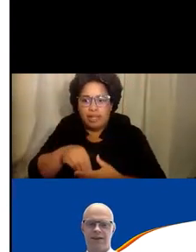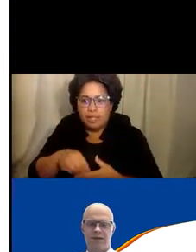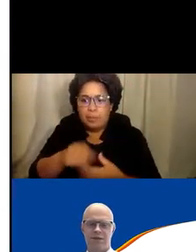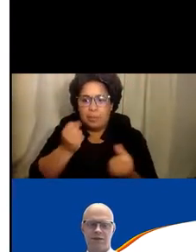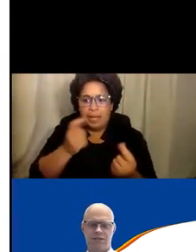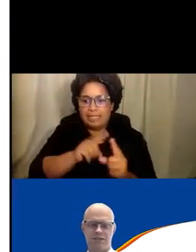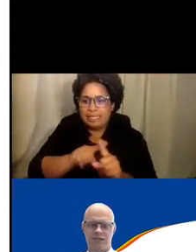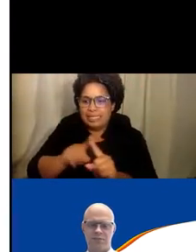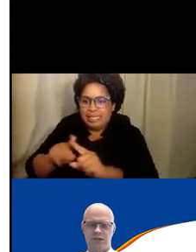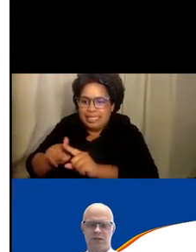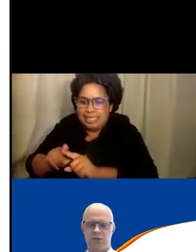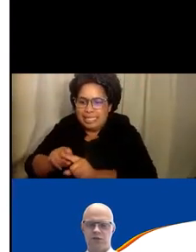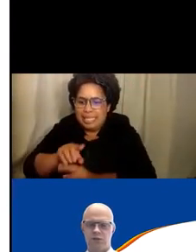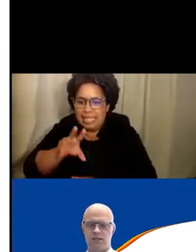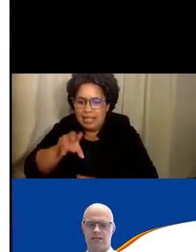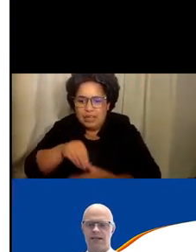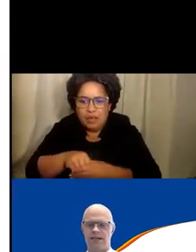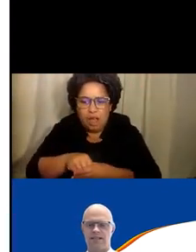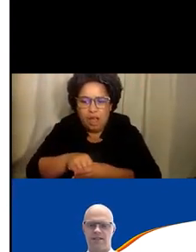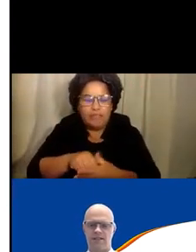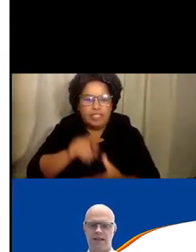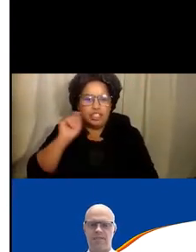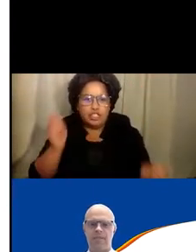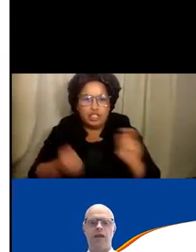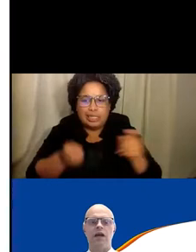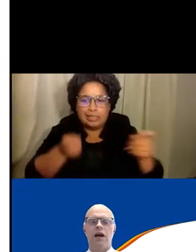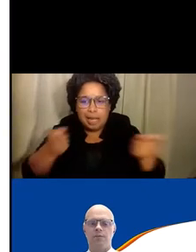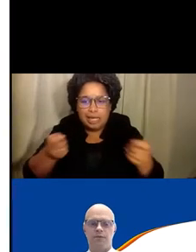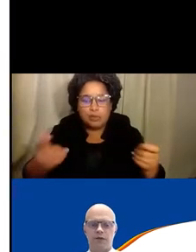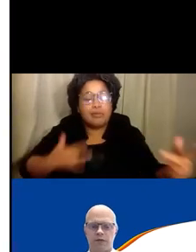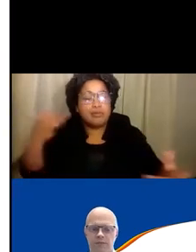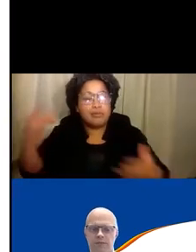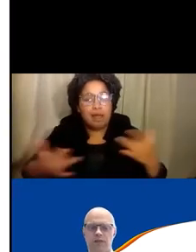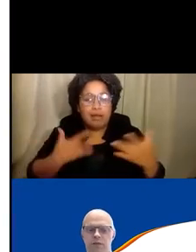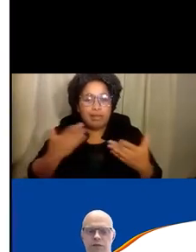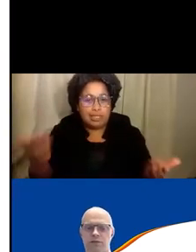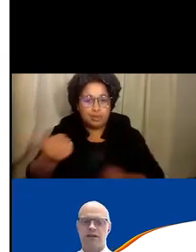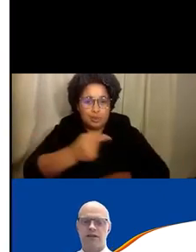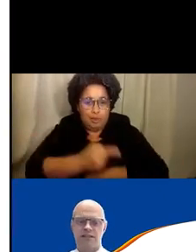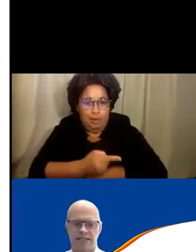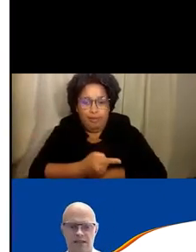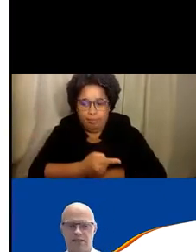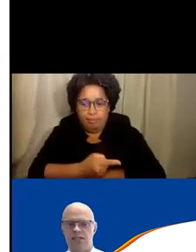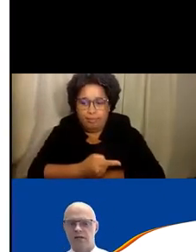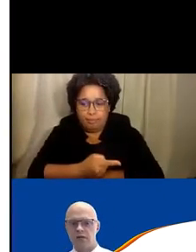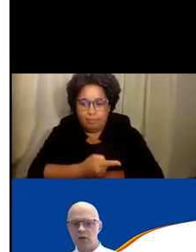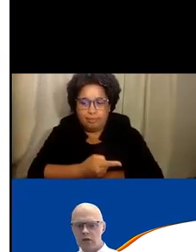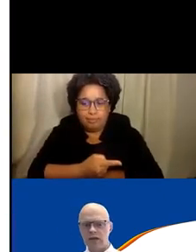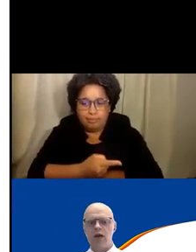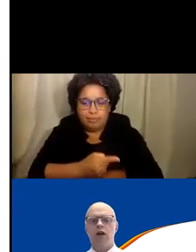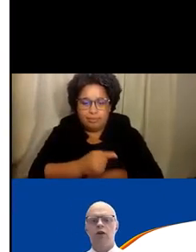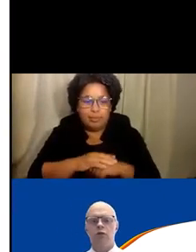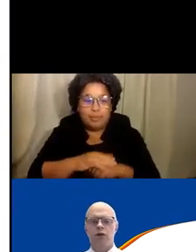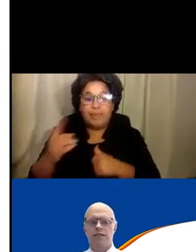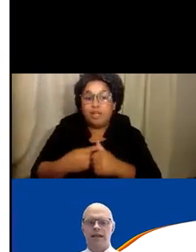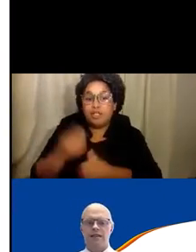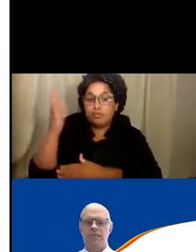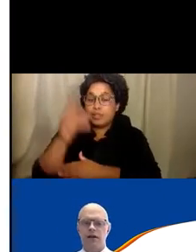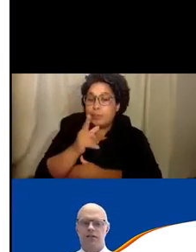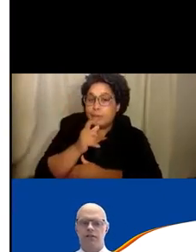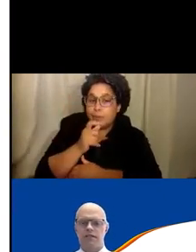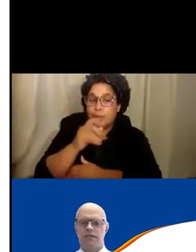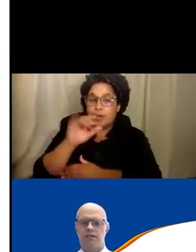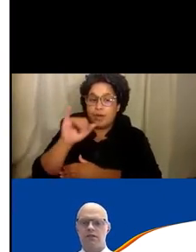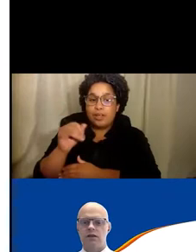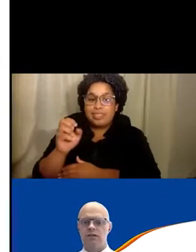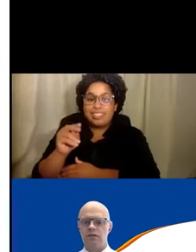experience in change management. We're super excited that he's here today. But first, the first presenter today is going to be Jennifer Holk, who works at the